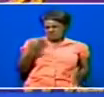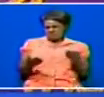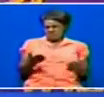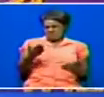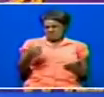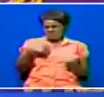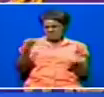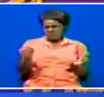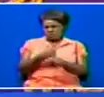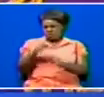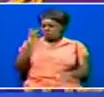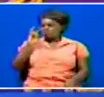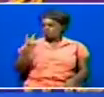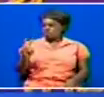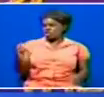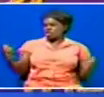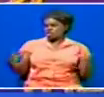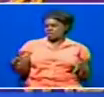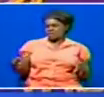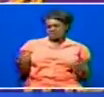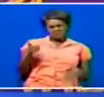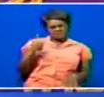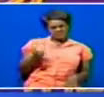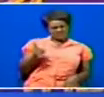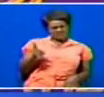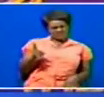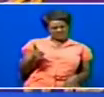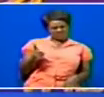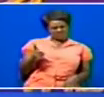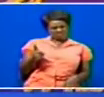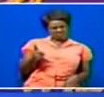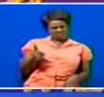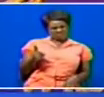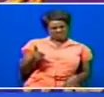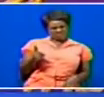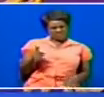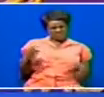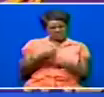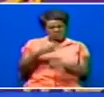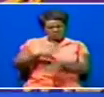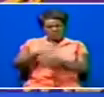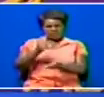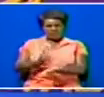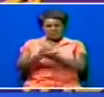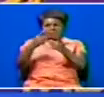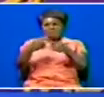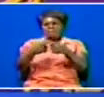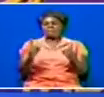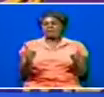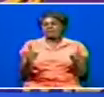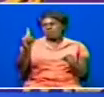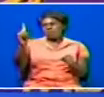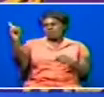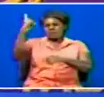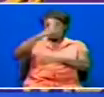I'm not able to see well. Others were feeling like, hey, this guy is weird. And others were looking at me like, hey, this guy can't get help. But one